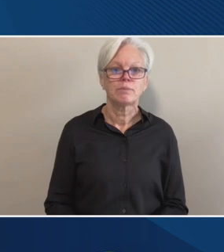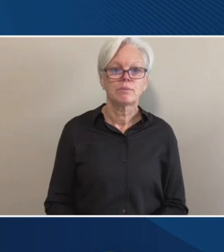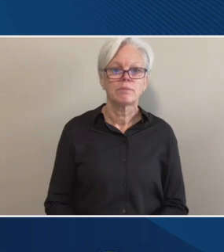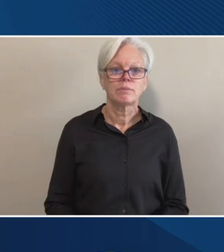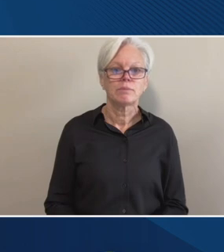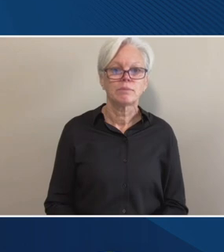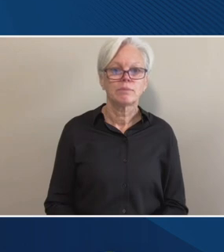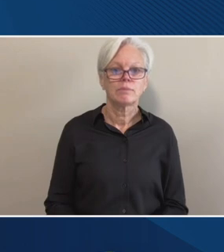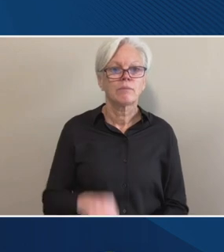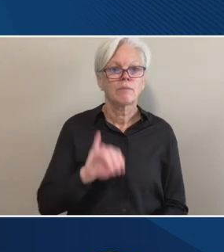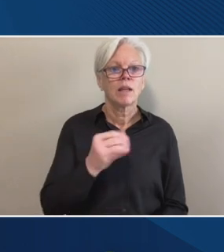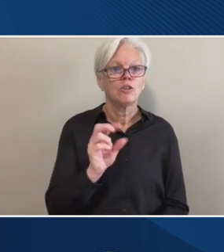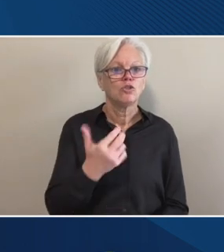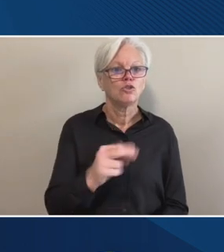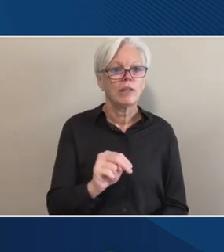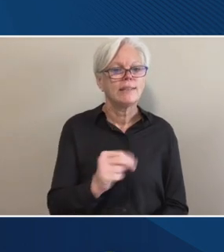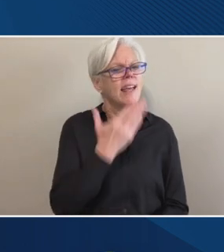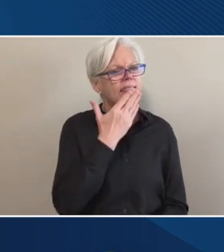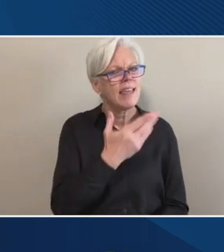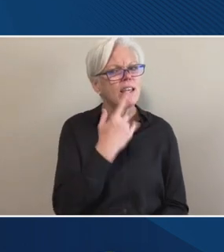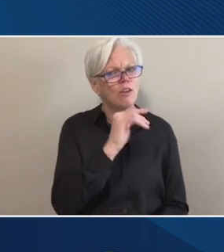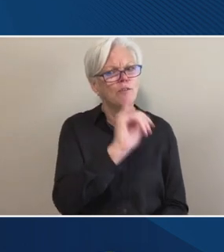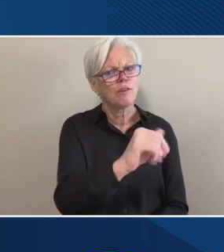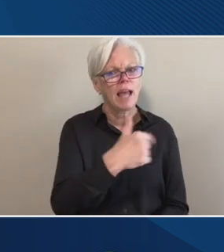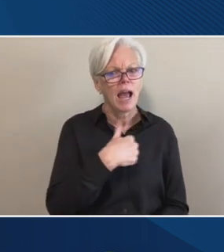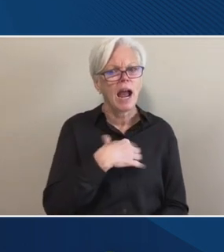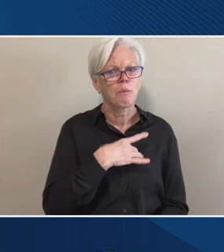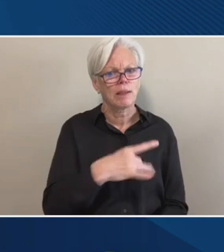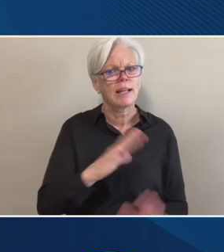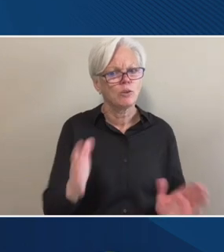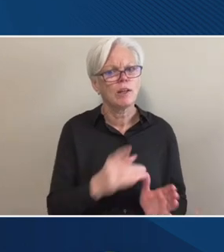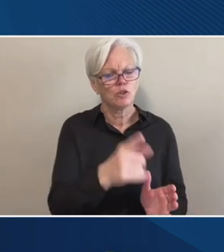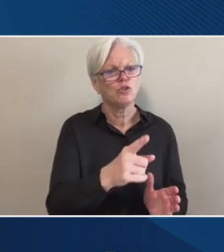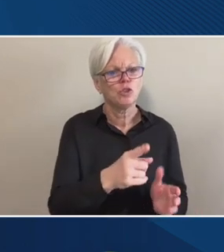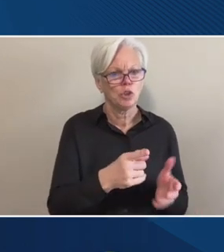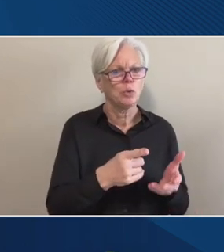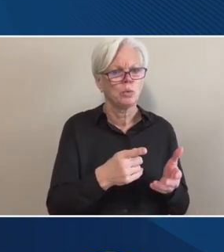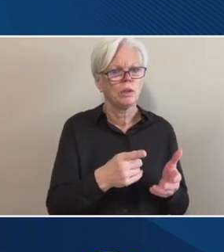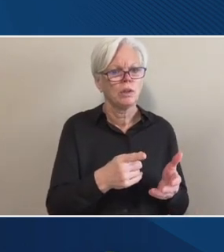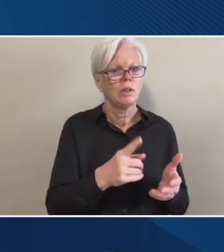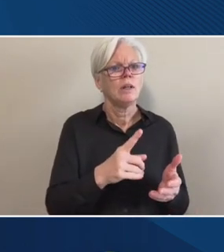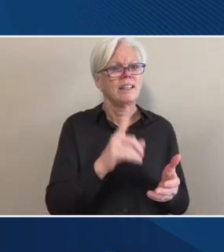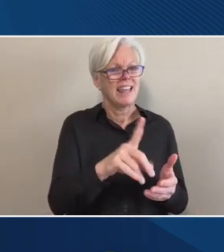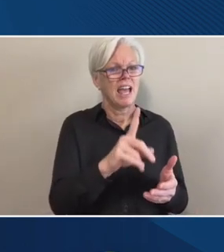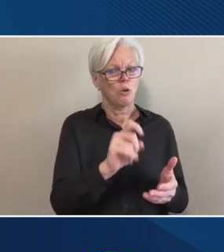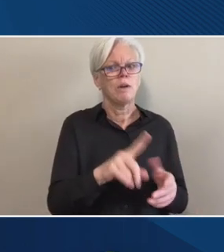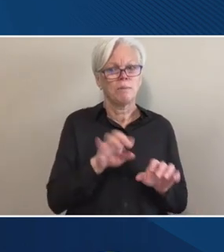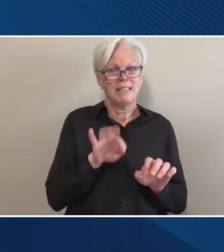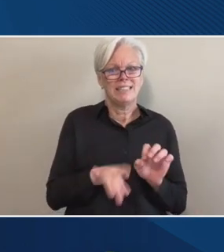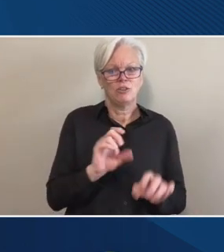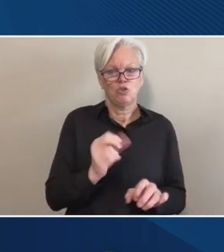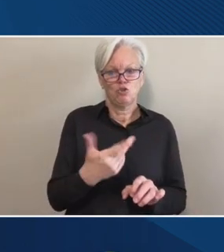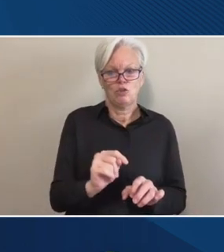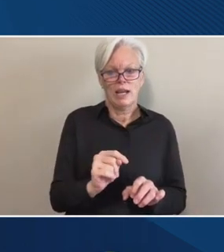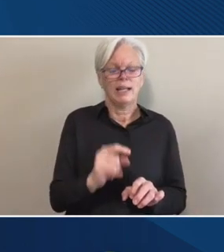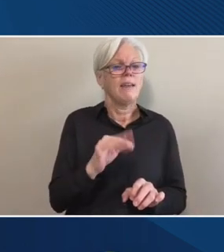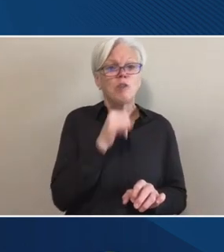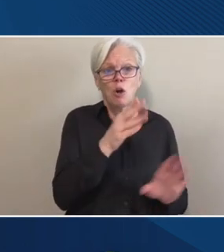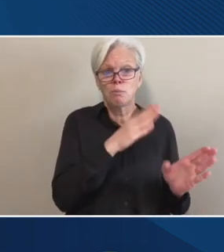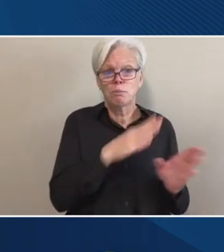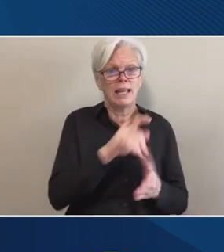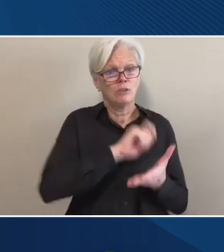Jason, Jason, thank you for that. I'd like to encourage you to put your, um, question in the chat if you don't intend to write a